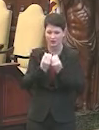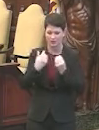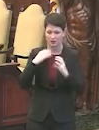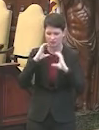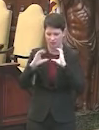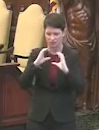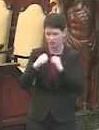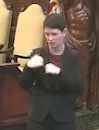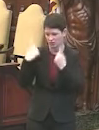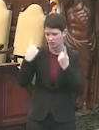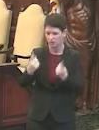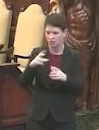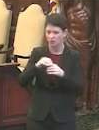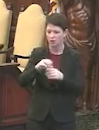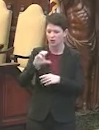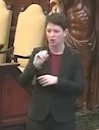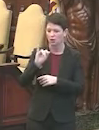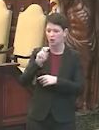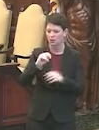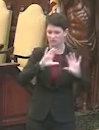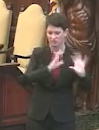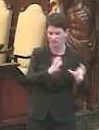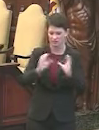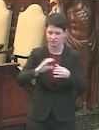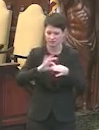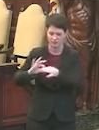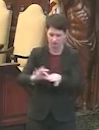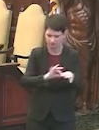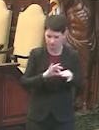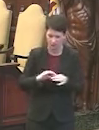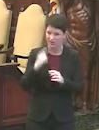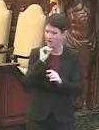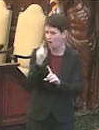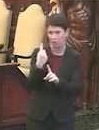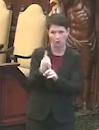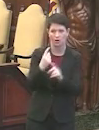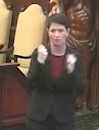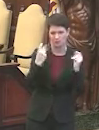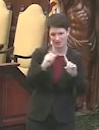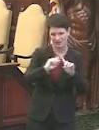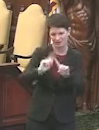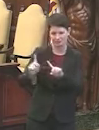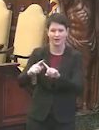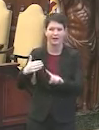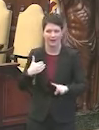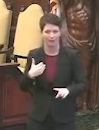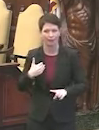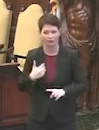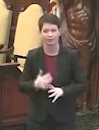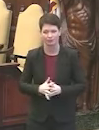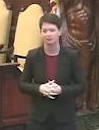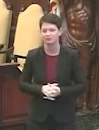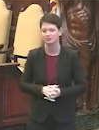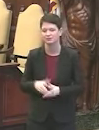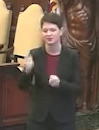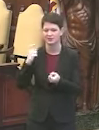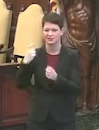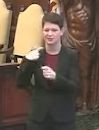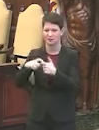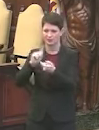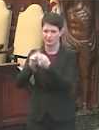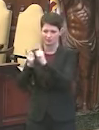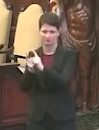including like coalitions of organizations that we've talked to. No one single organization. Nosotros hemos estado teniendo